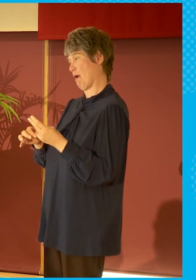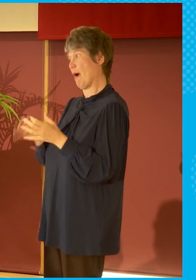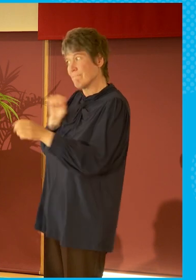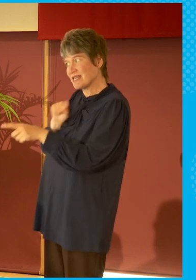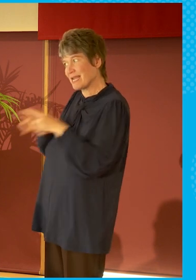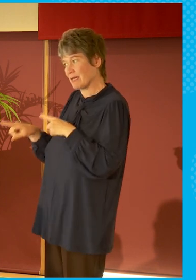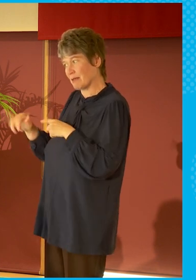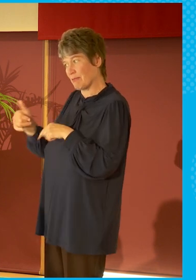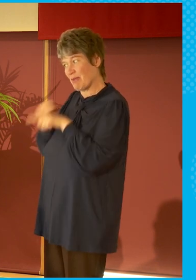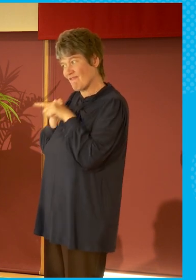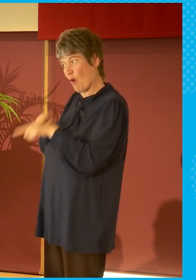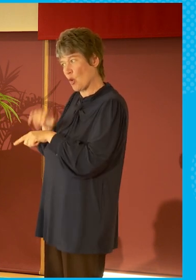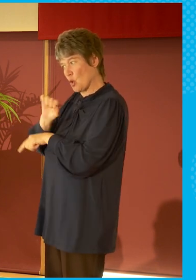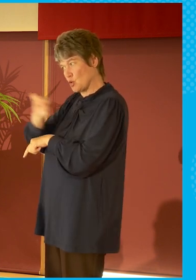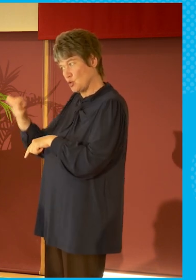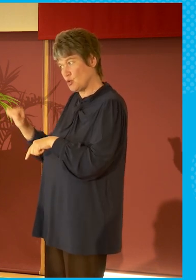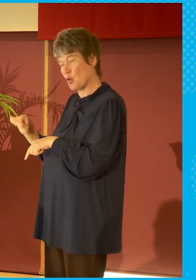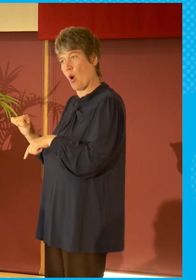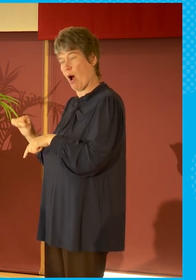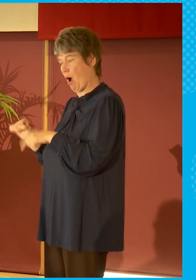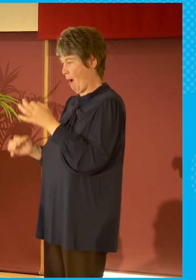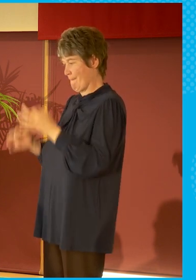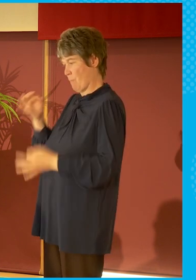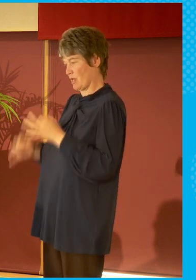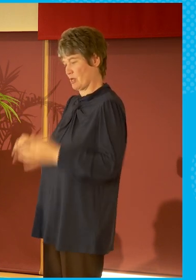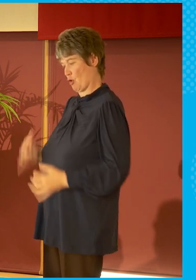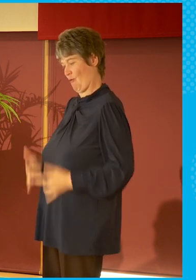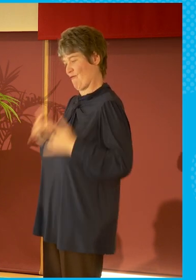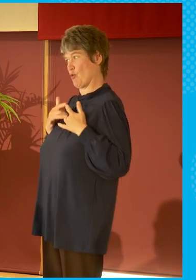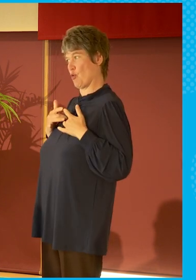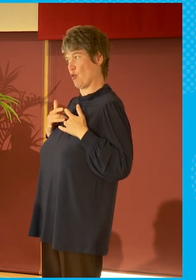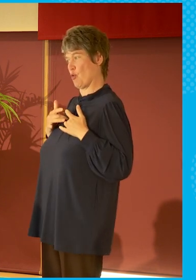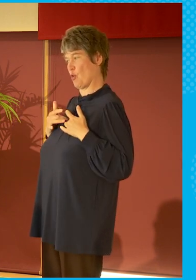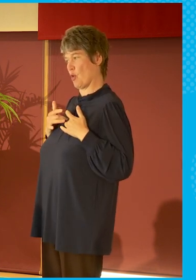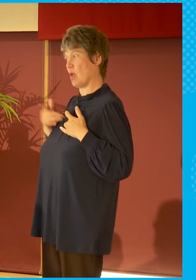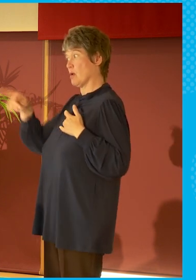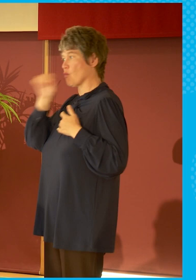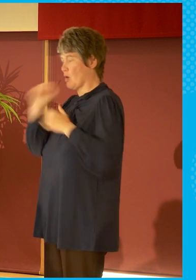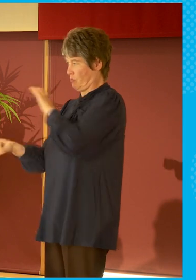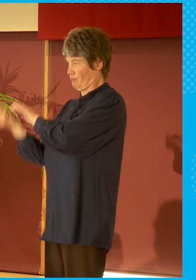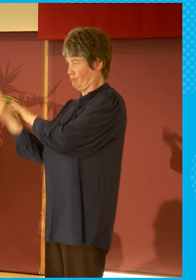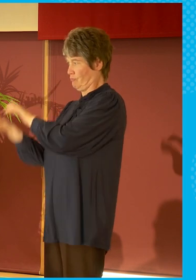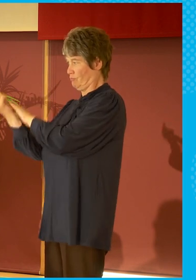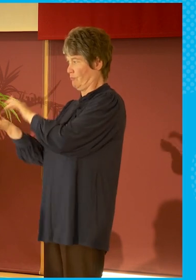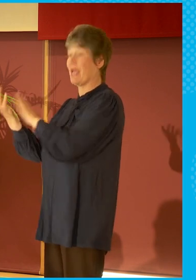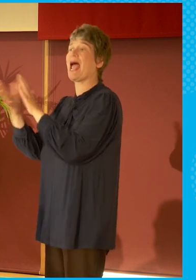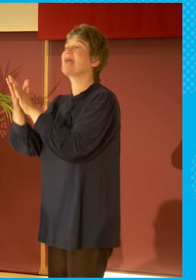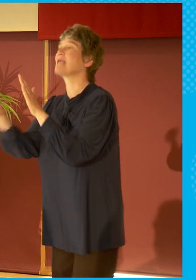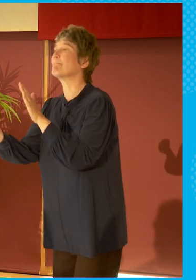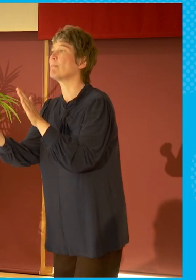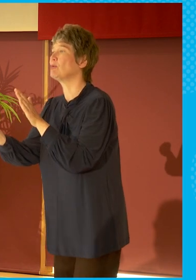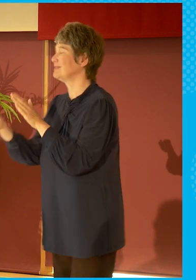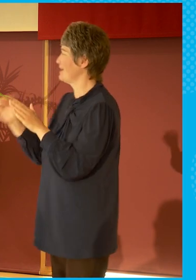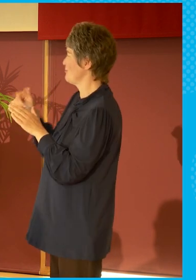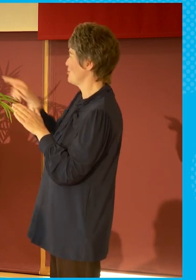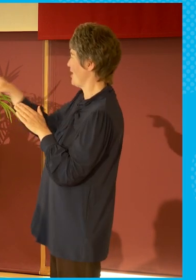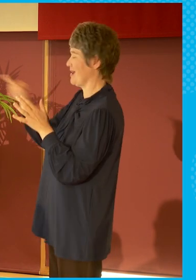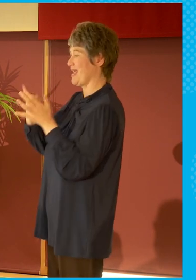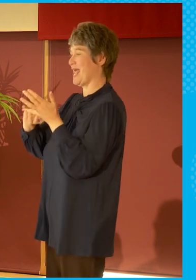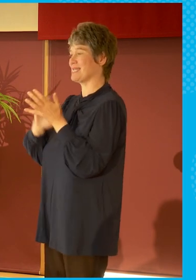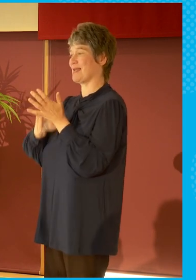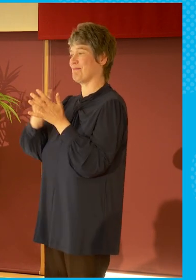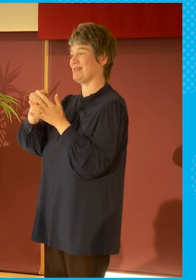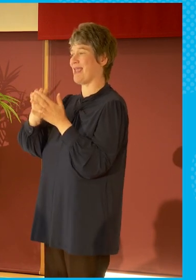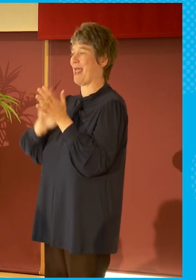it'll just serve you more of that thing. So if you, for example, if you're, you're an SNP MSP and you follow lots of other